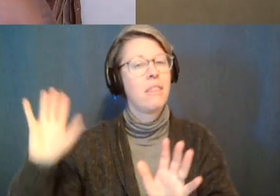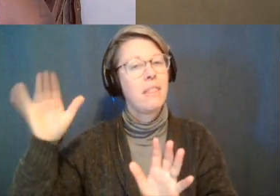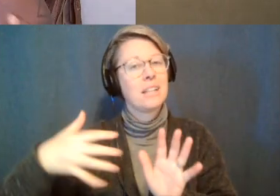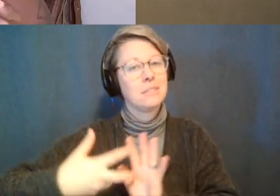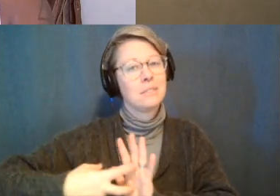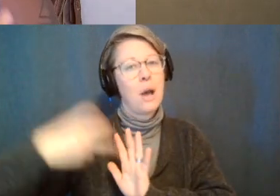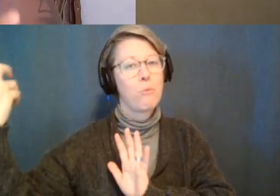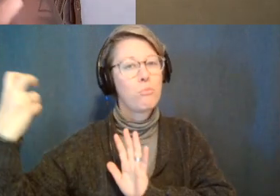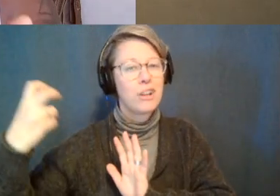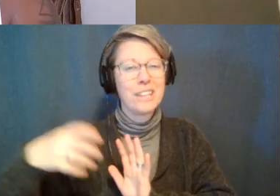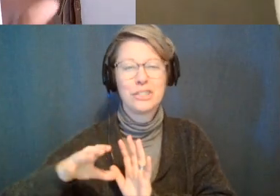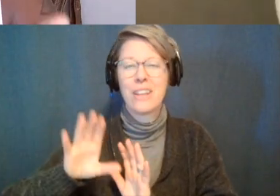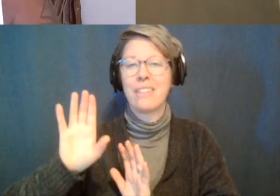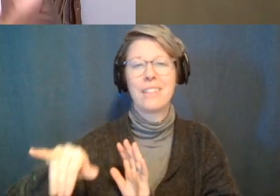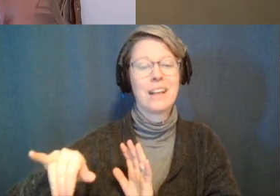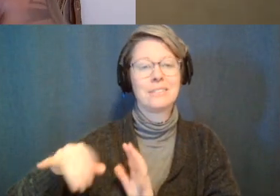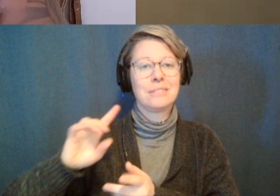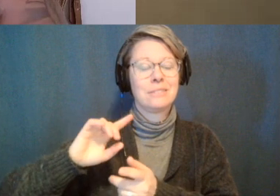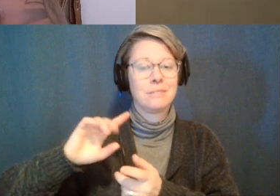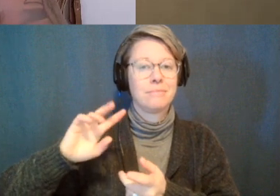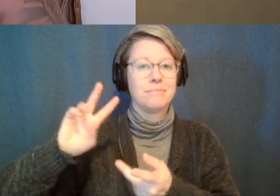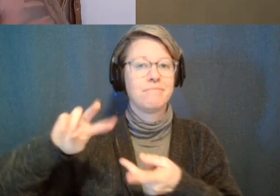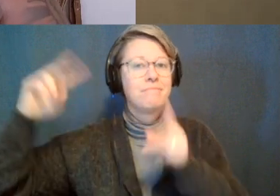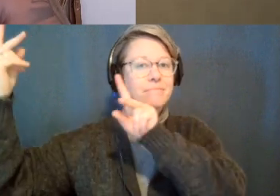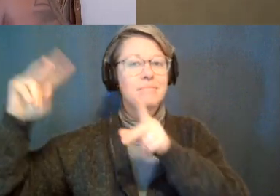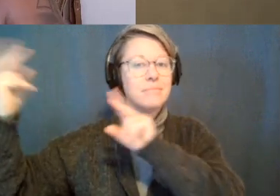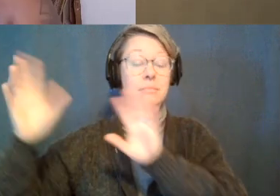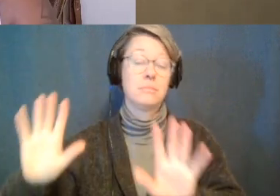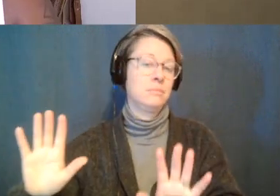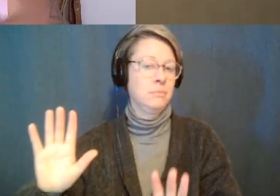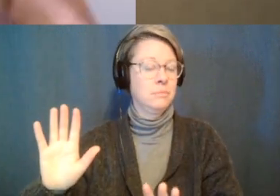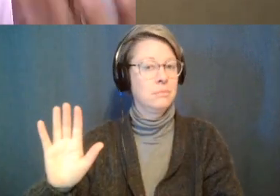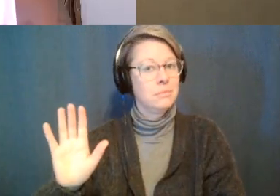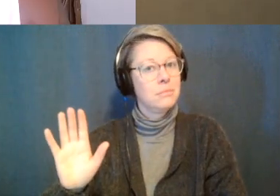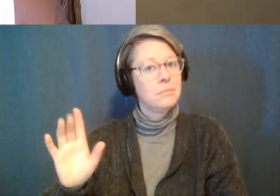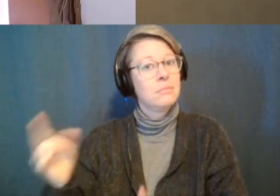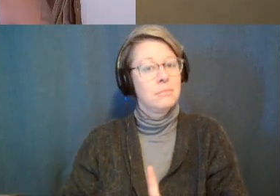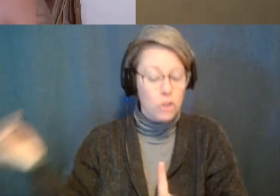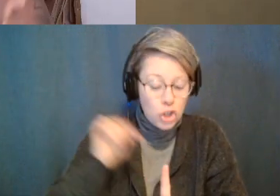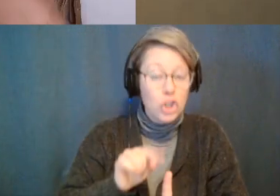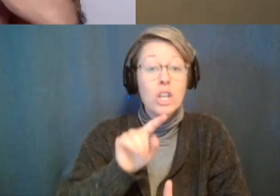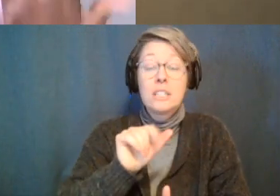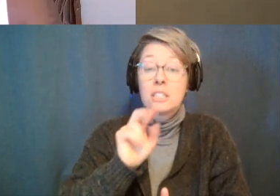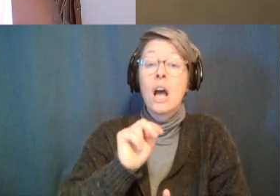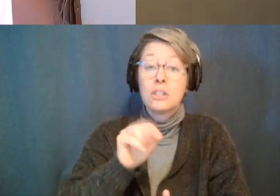but tantra has also been appropriated and um but to get back to your question white tantra